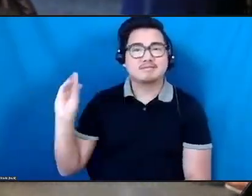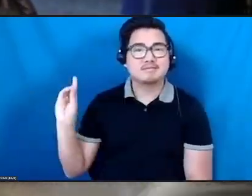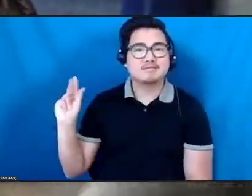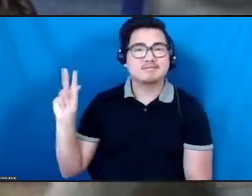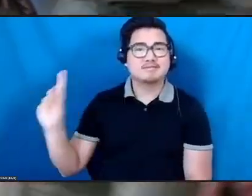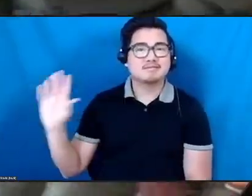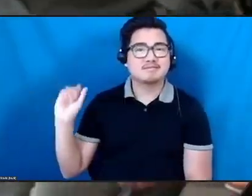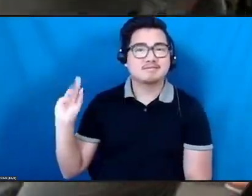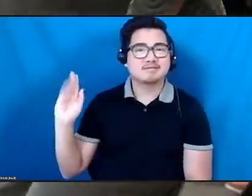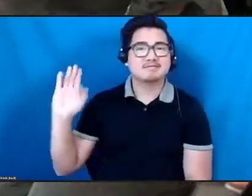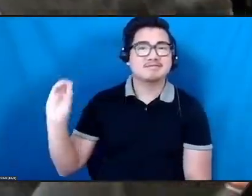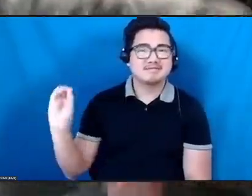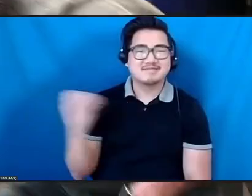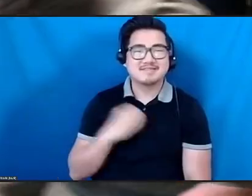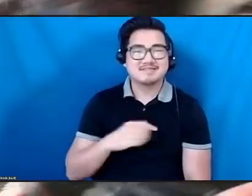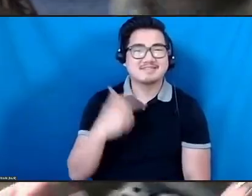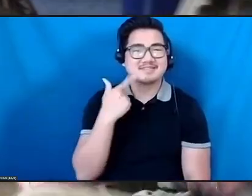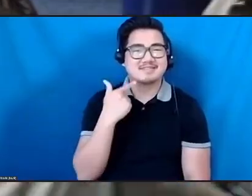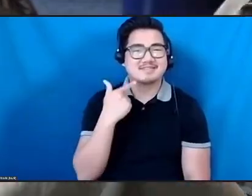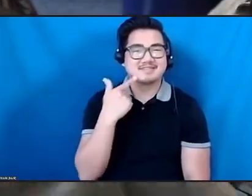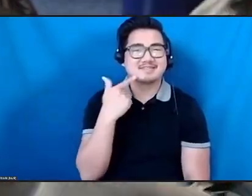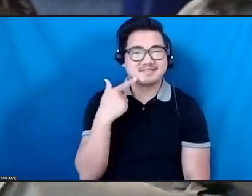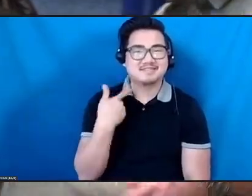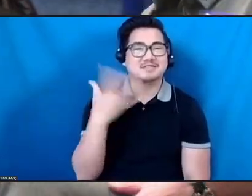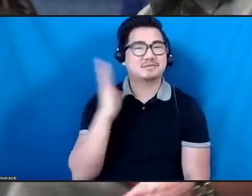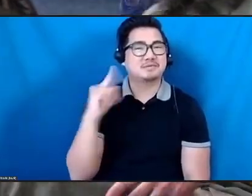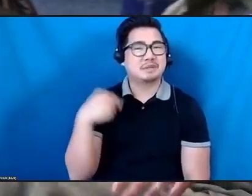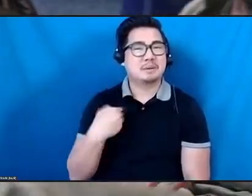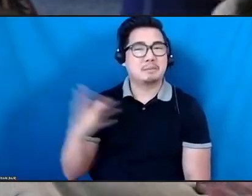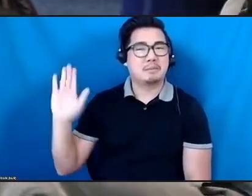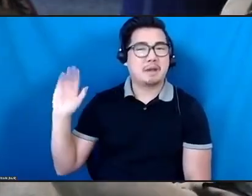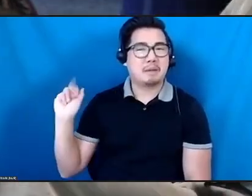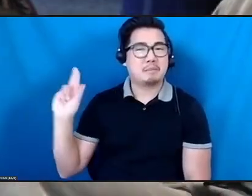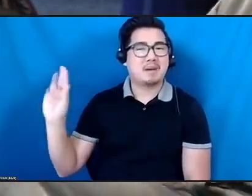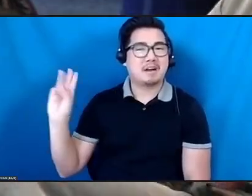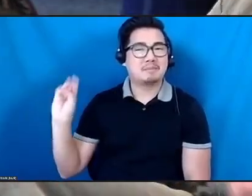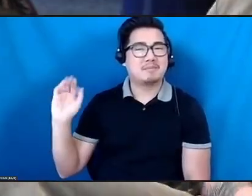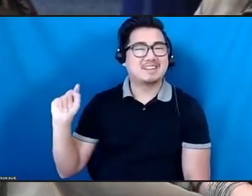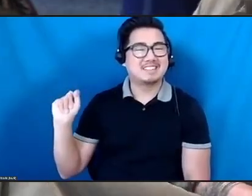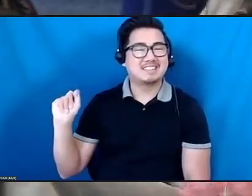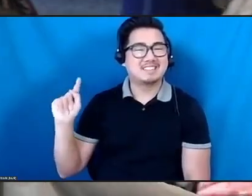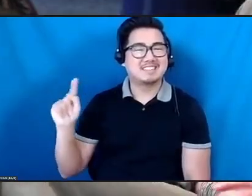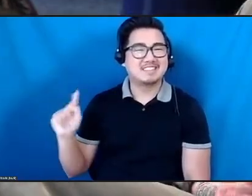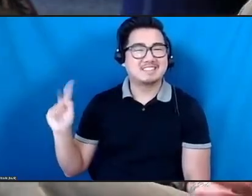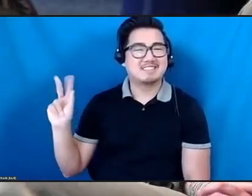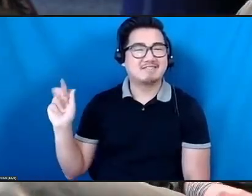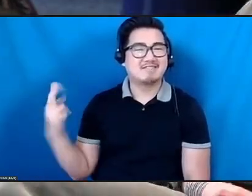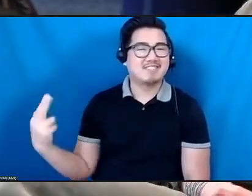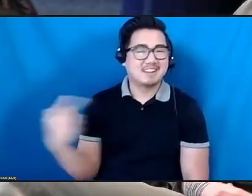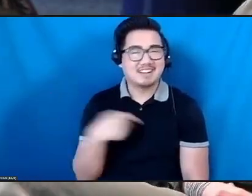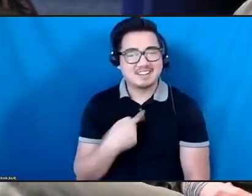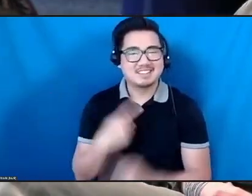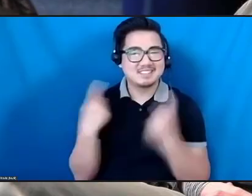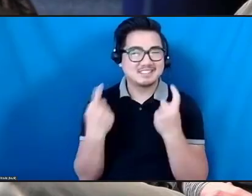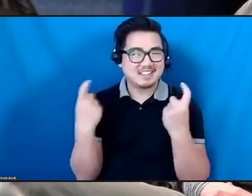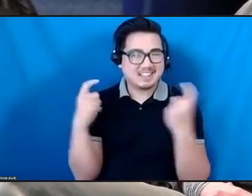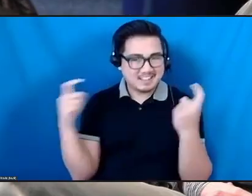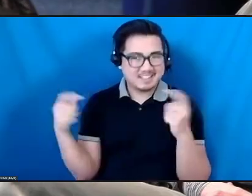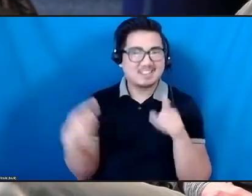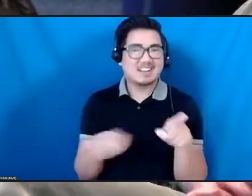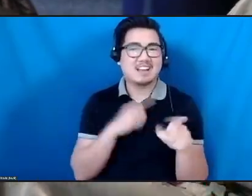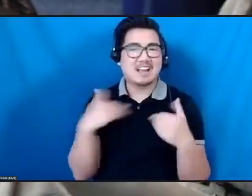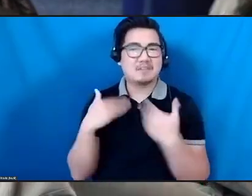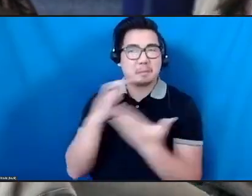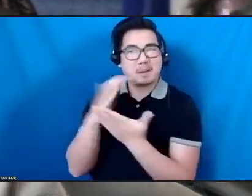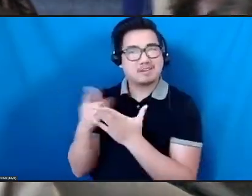at my bar mitzvah. And I'm wearing a shirt that's not polka dot, but reads like polka dots. So my high